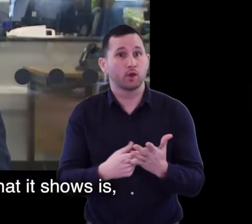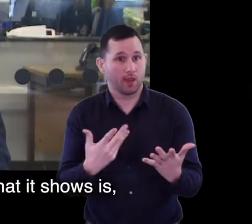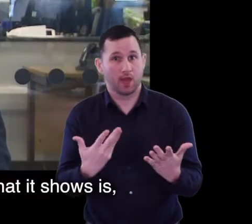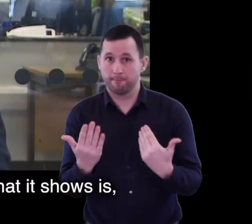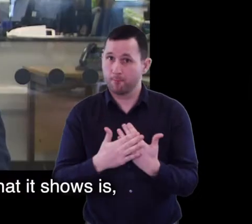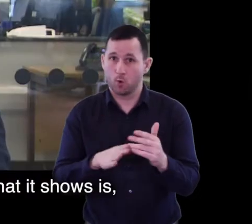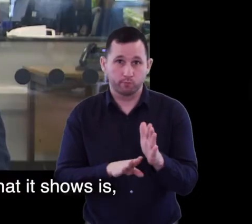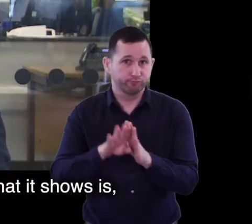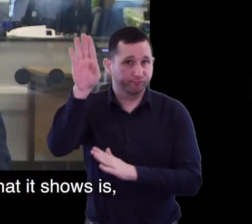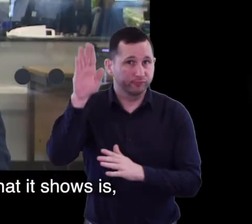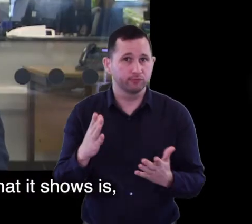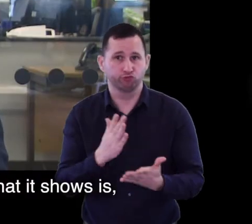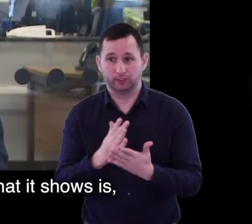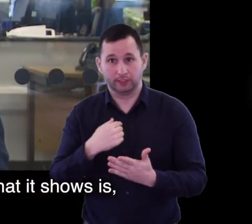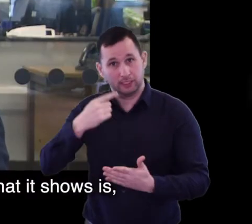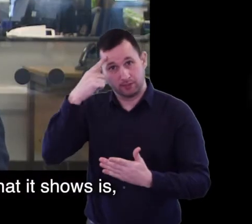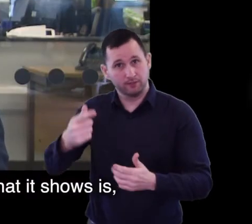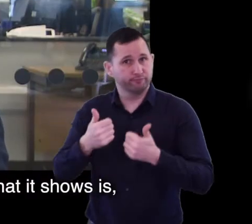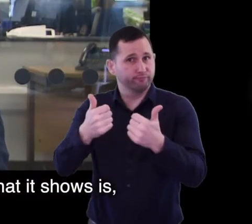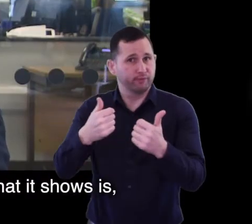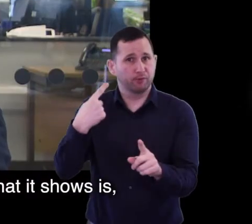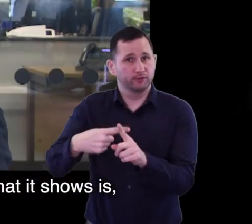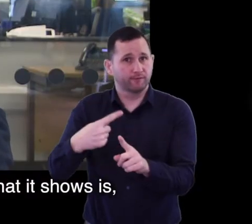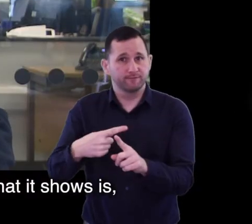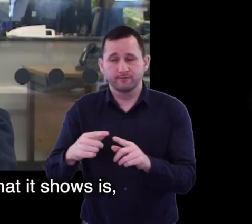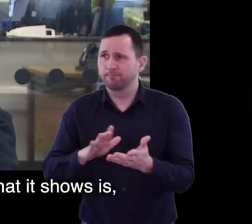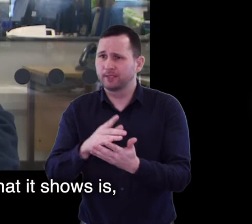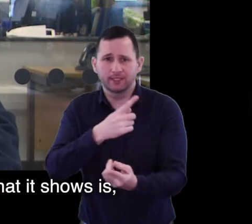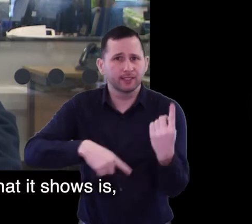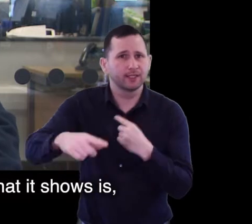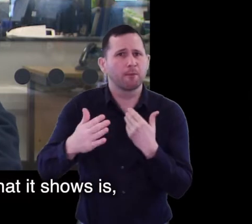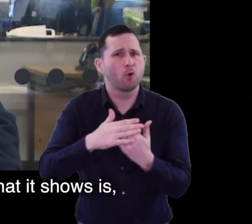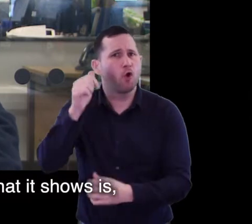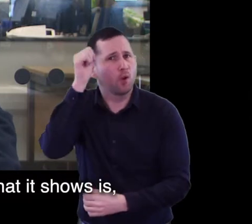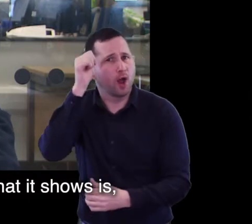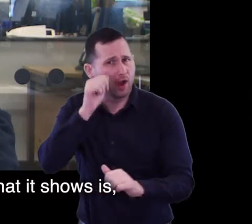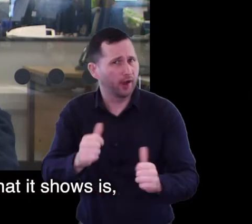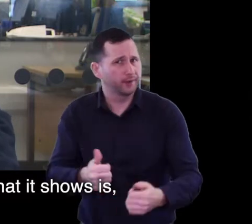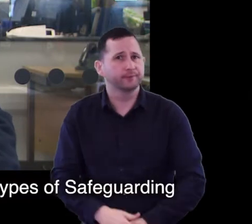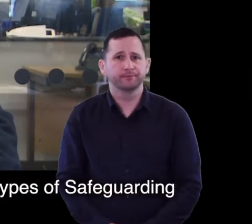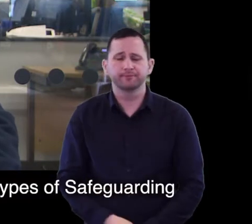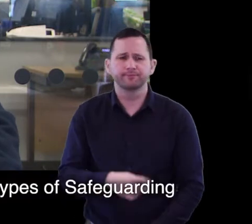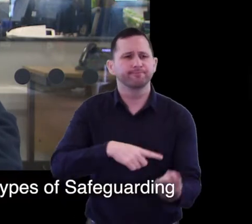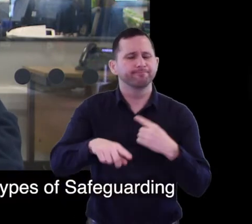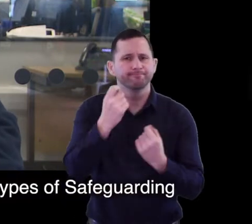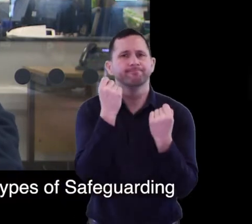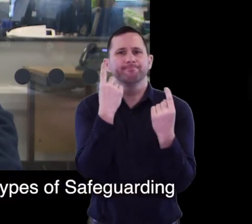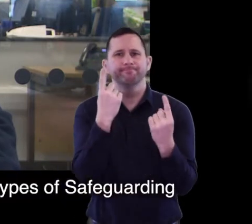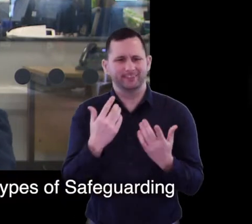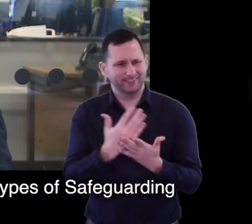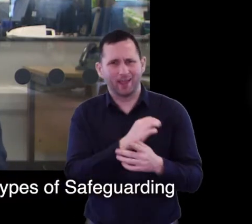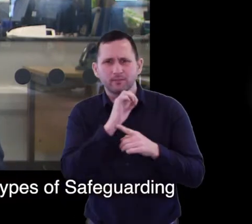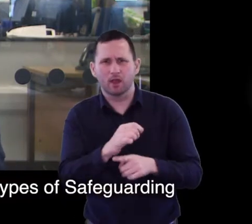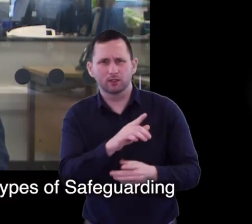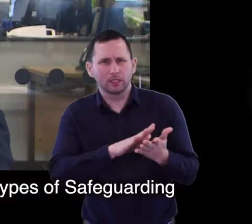and actually I think that's a really positive thing. What it shows is awareness is greater, people understand what